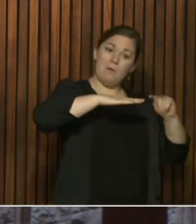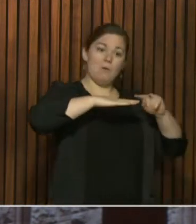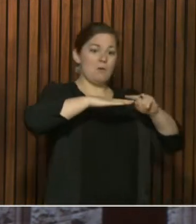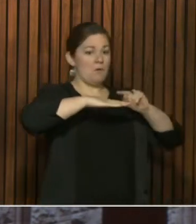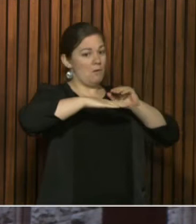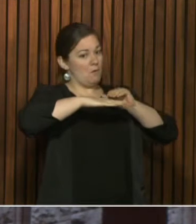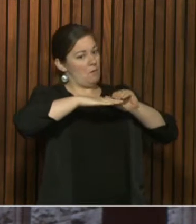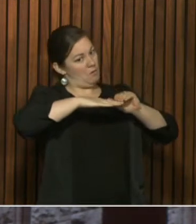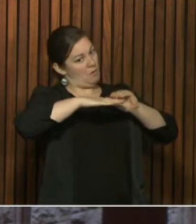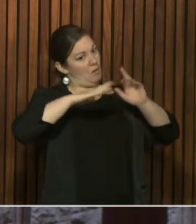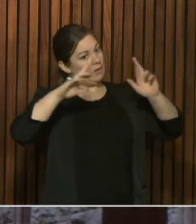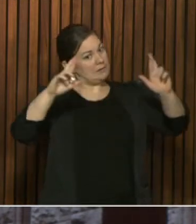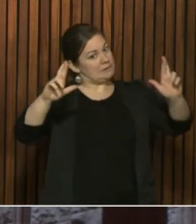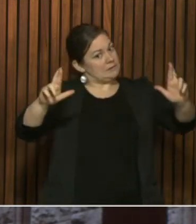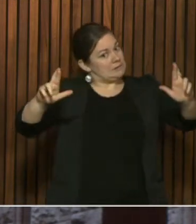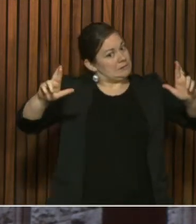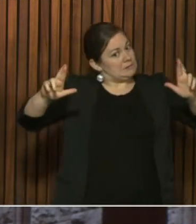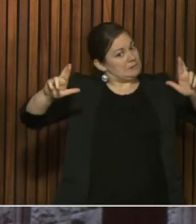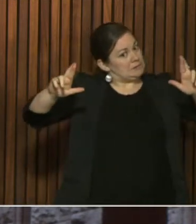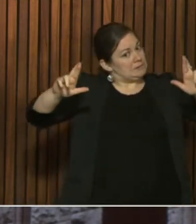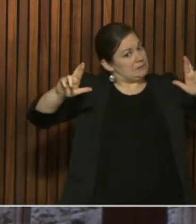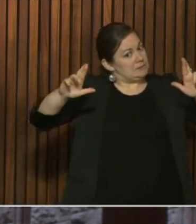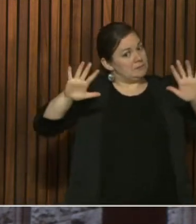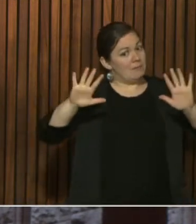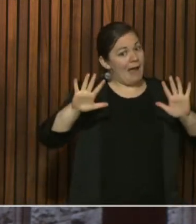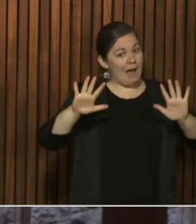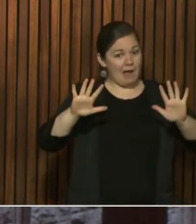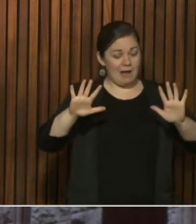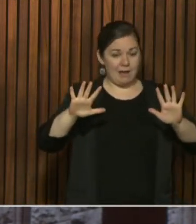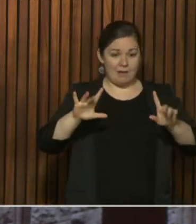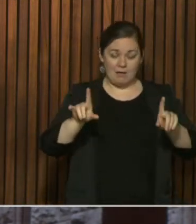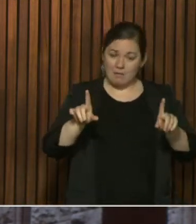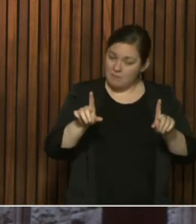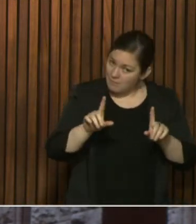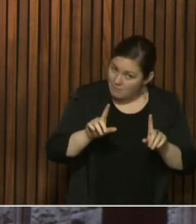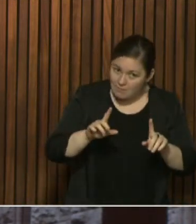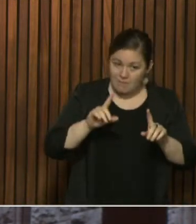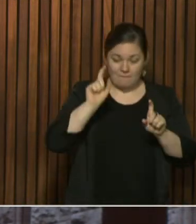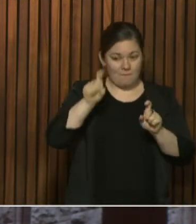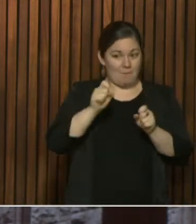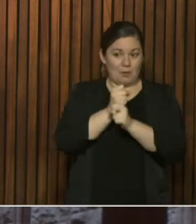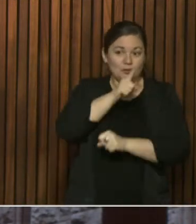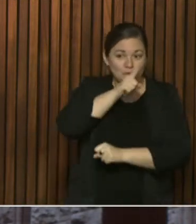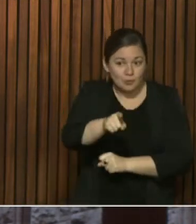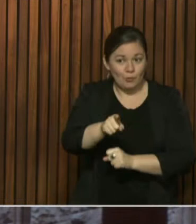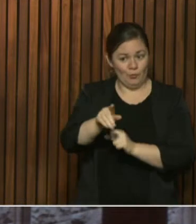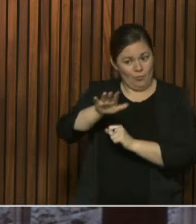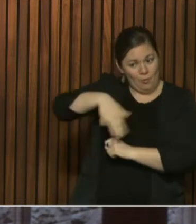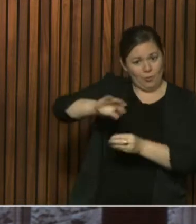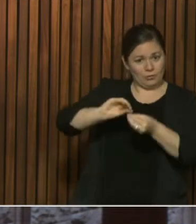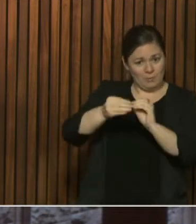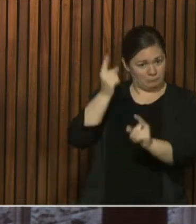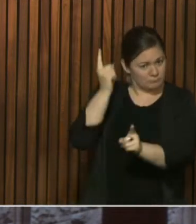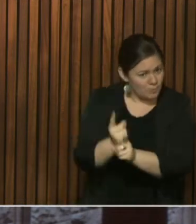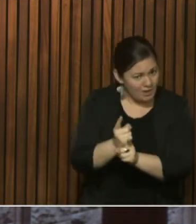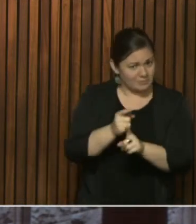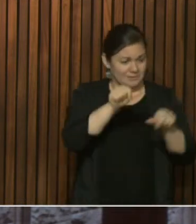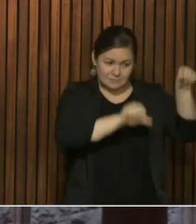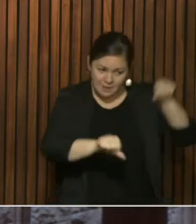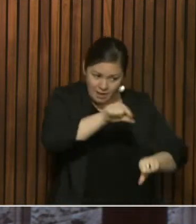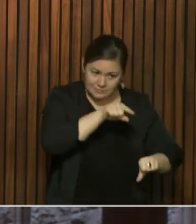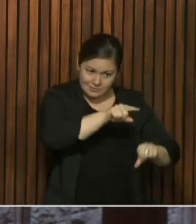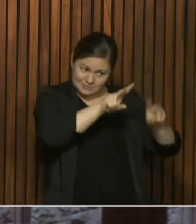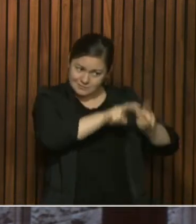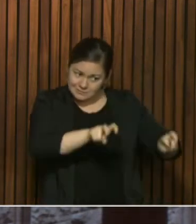but we want to make sure we get the right numbers to them so they can revisit and refine their predictions, as they said in the press